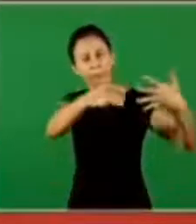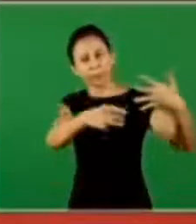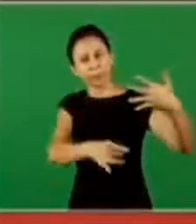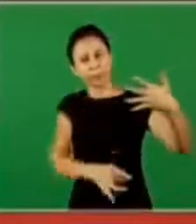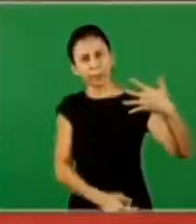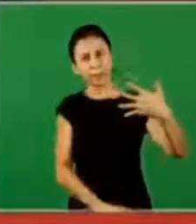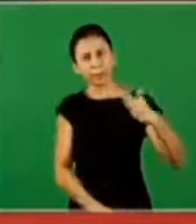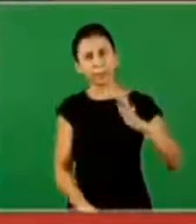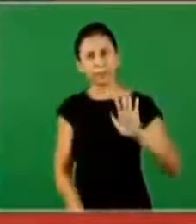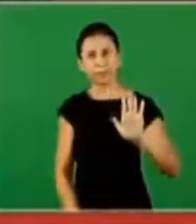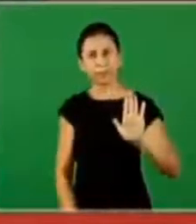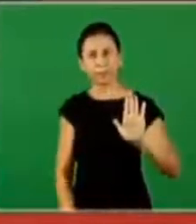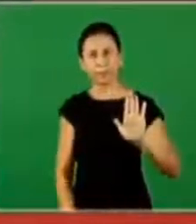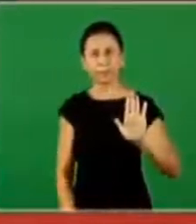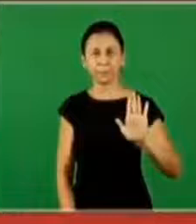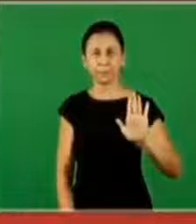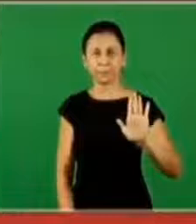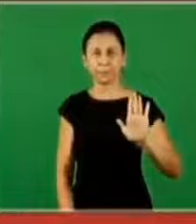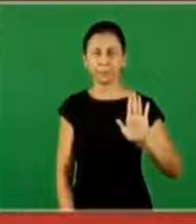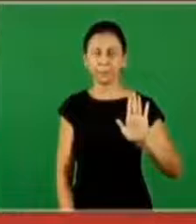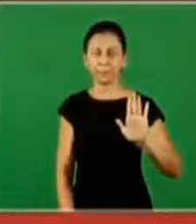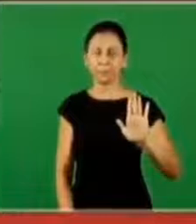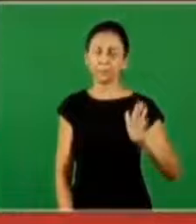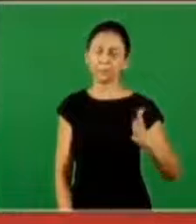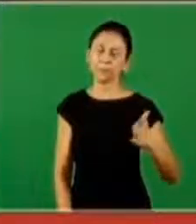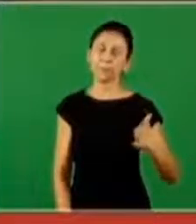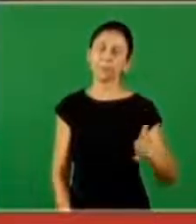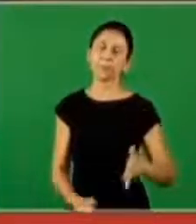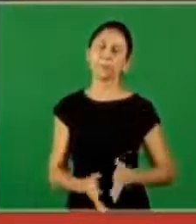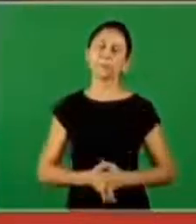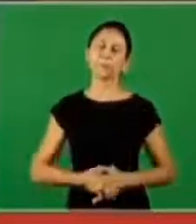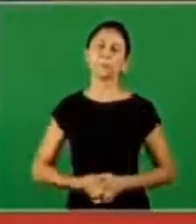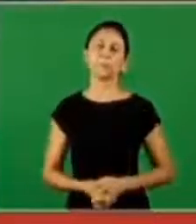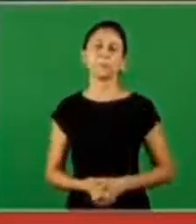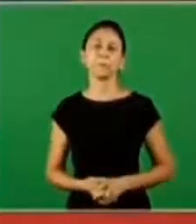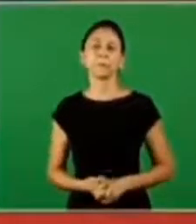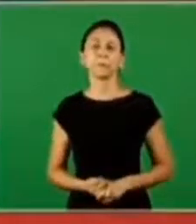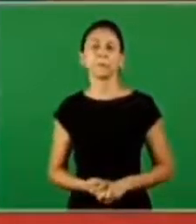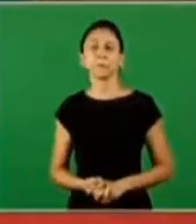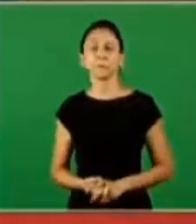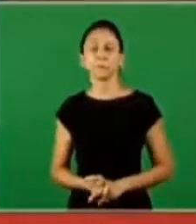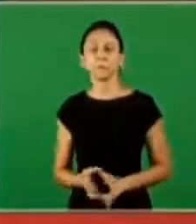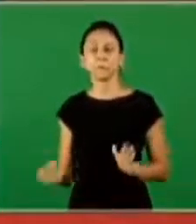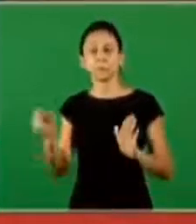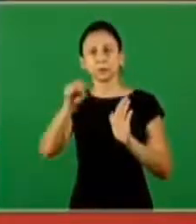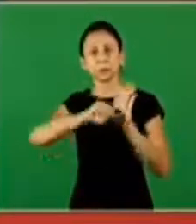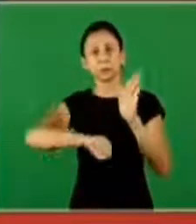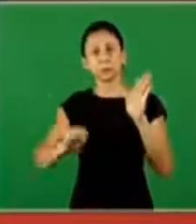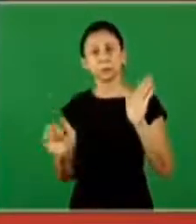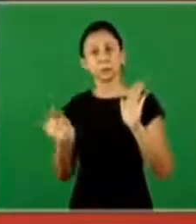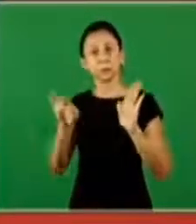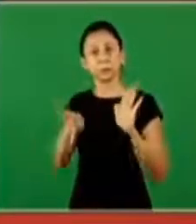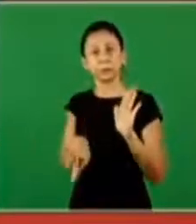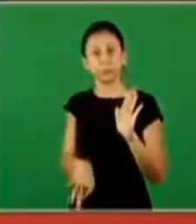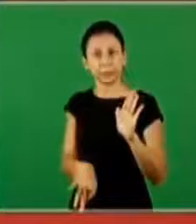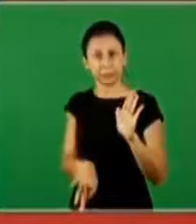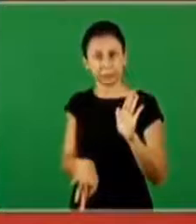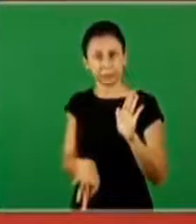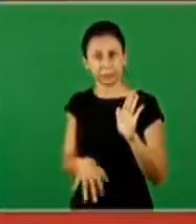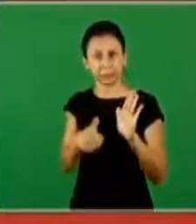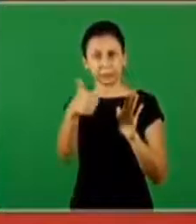he makes all those explanations but at the close of the century